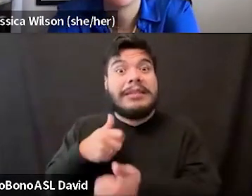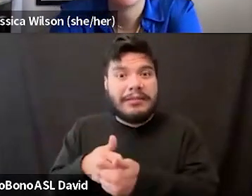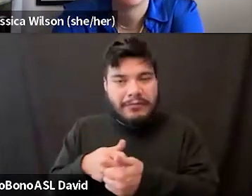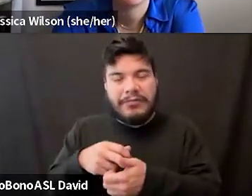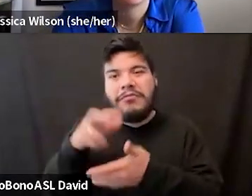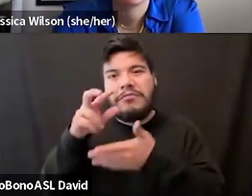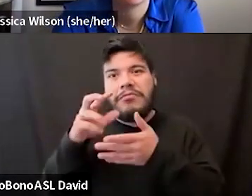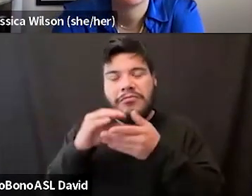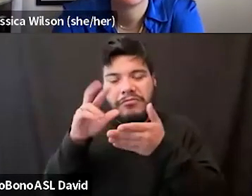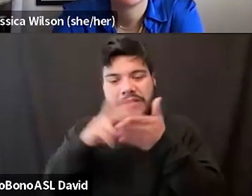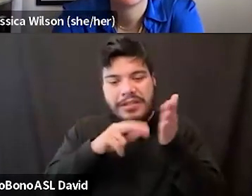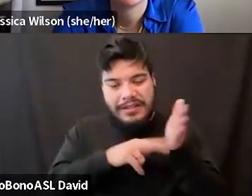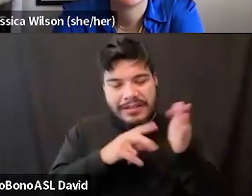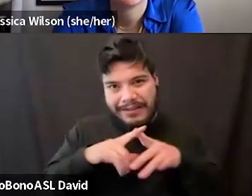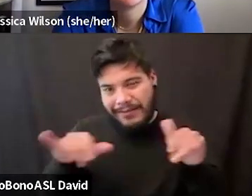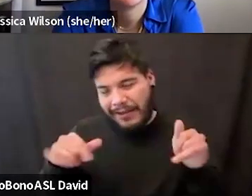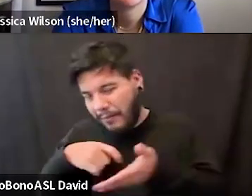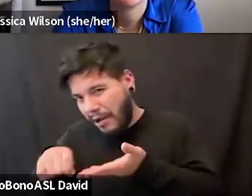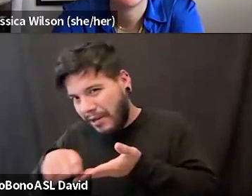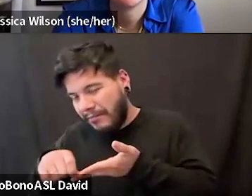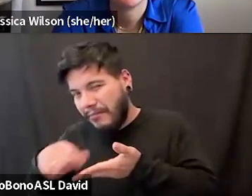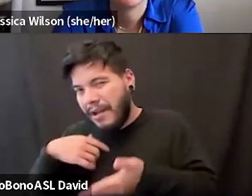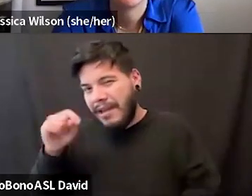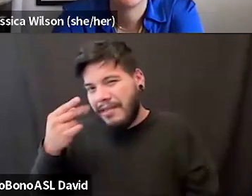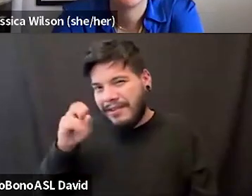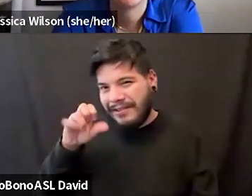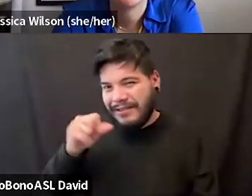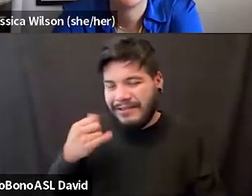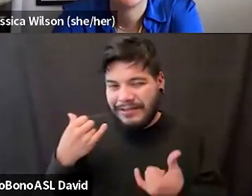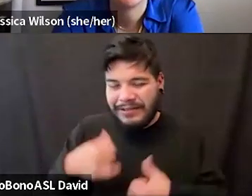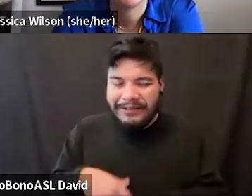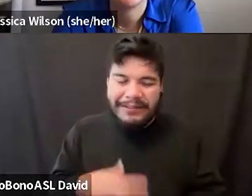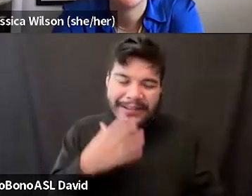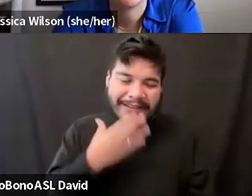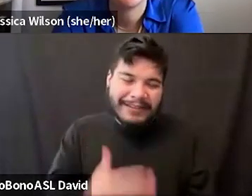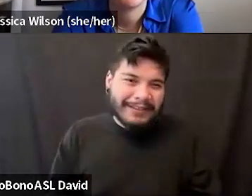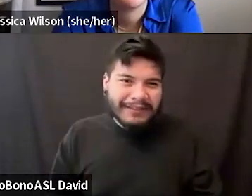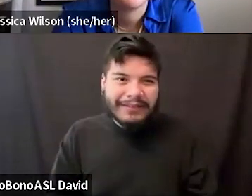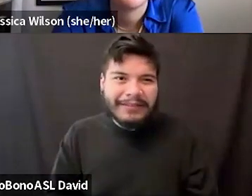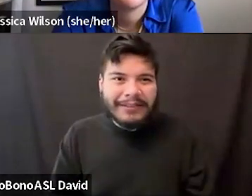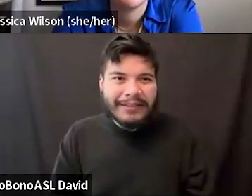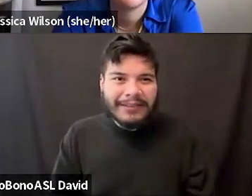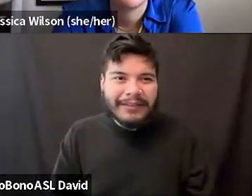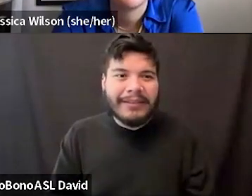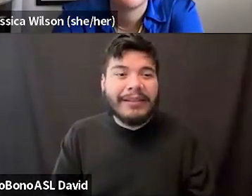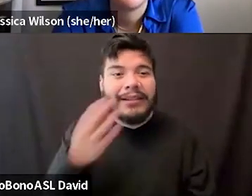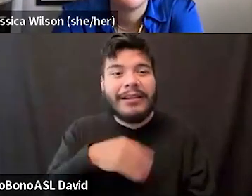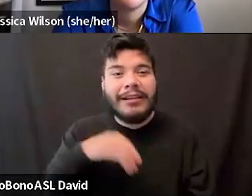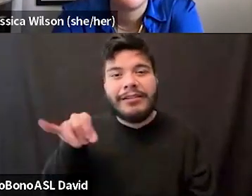though I'm busy writing my thesis right now. Thanks. Thank you. And Jessica.